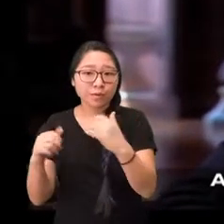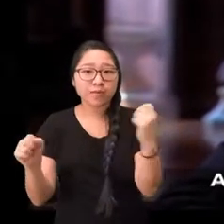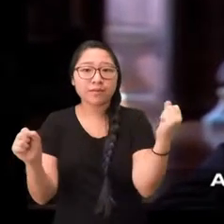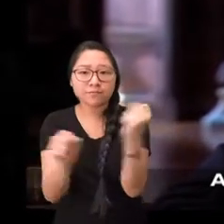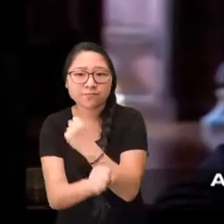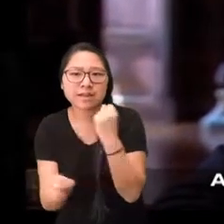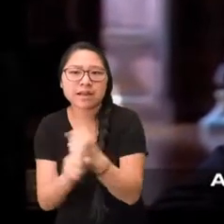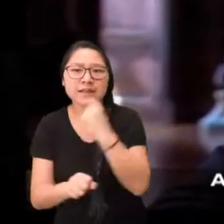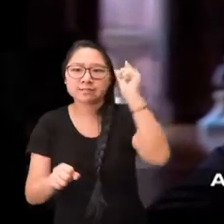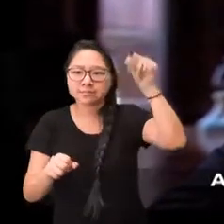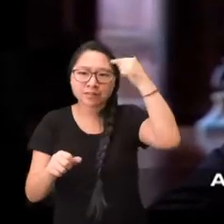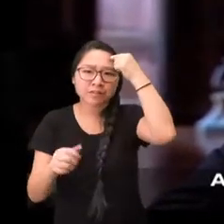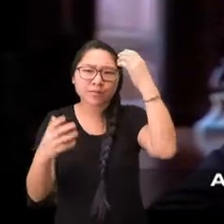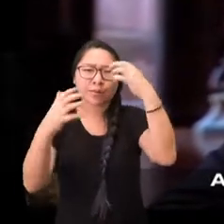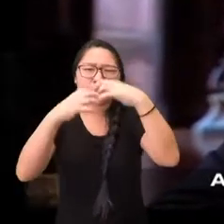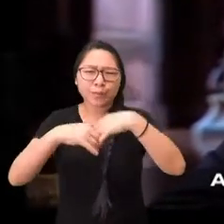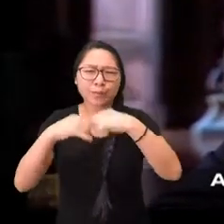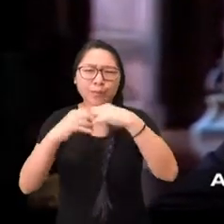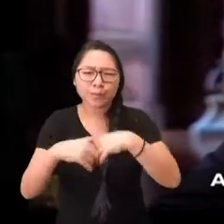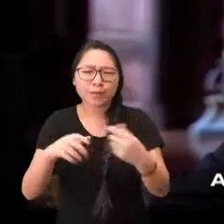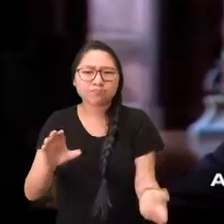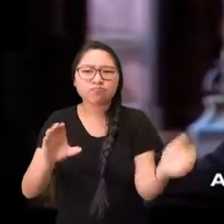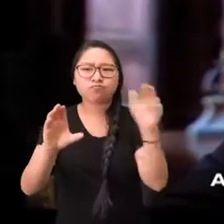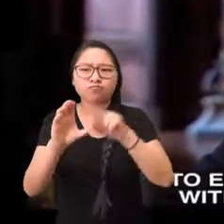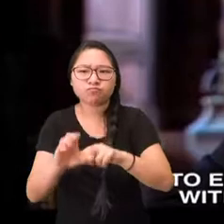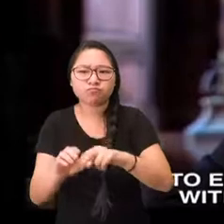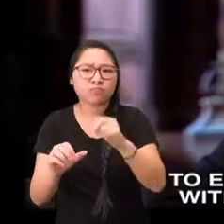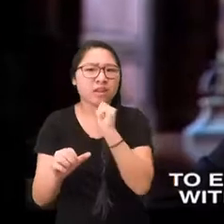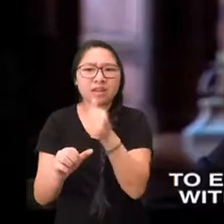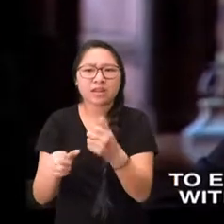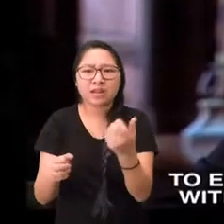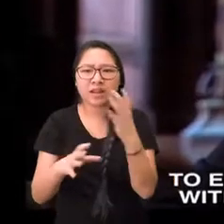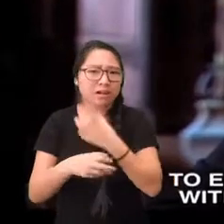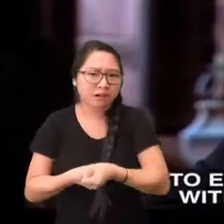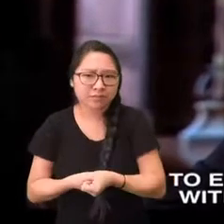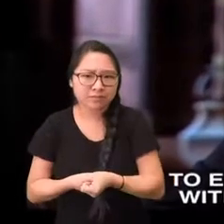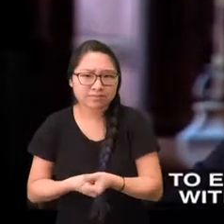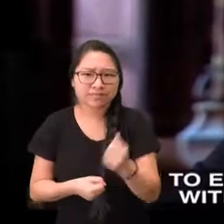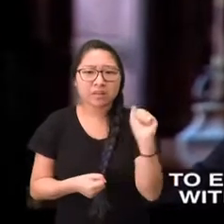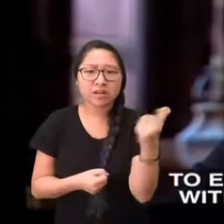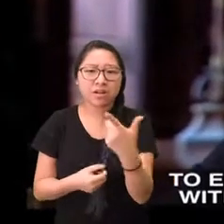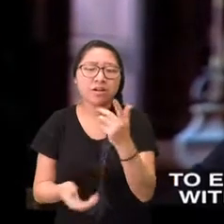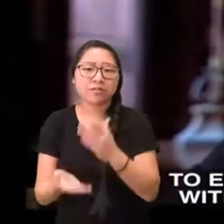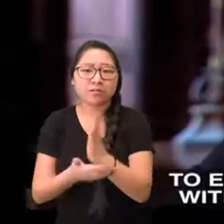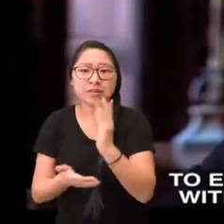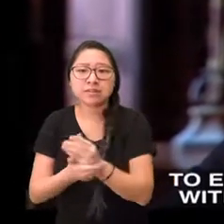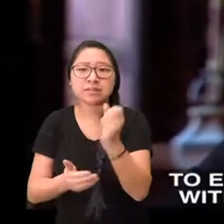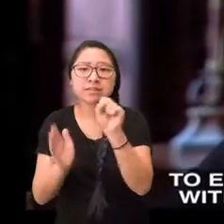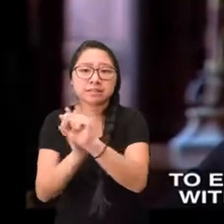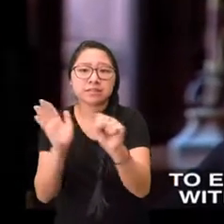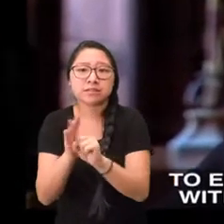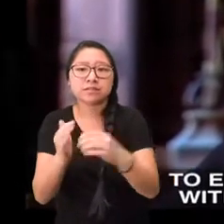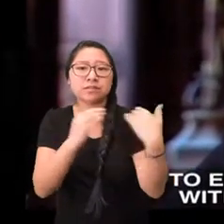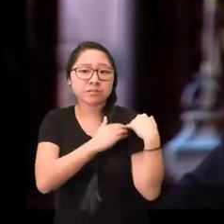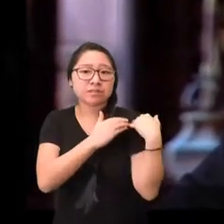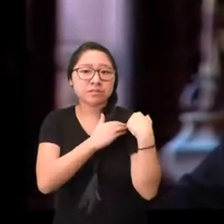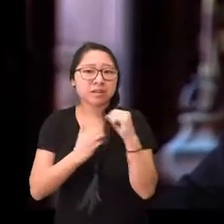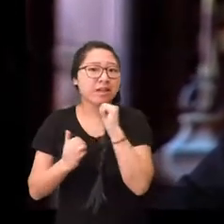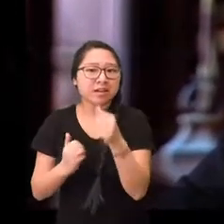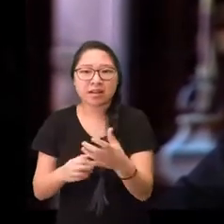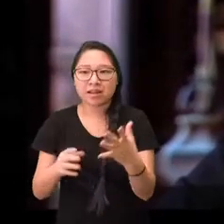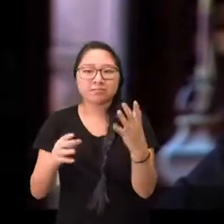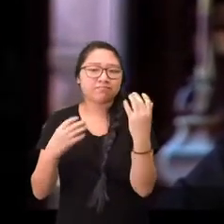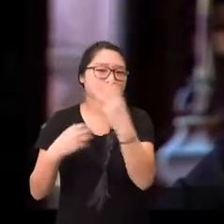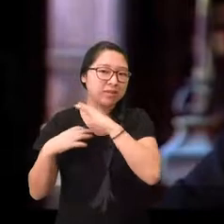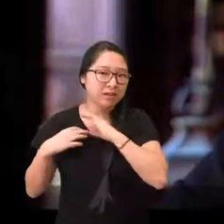All real power, the power to tax, to raise armies, to enforce treaties, rested not with the Continental Congress,